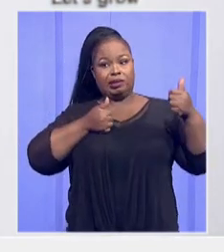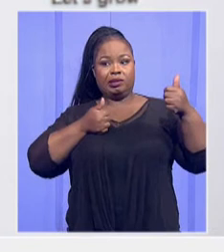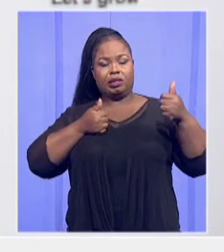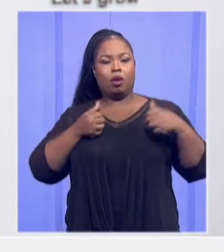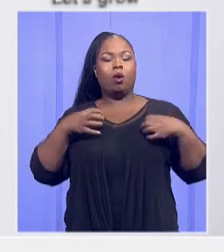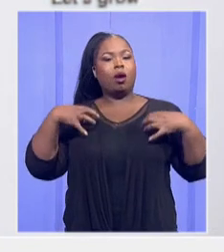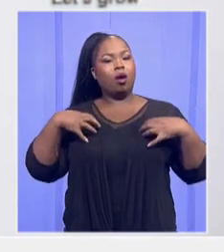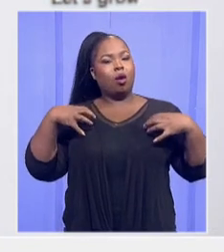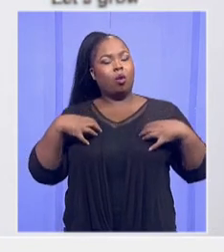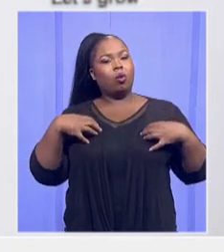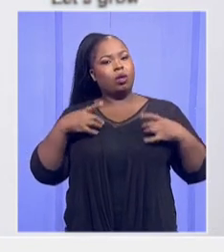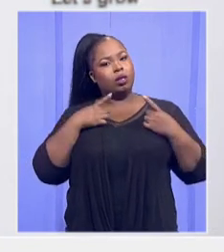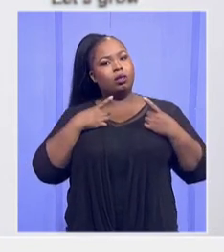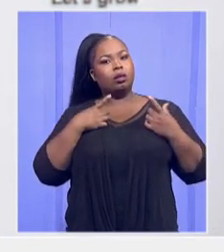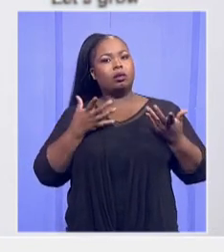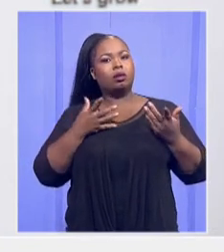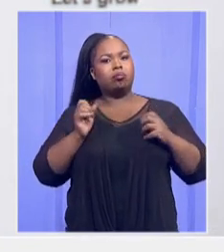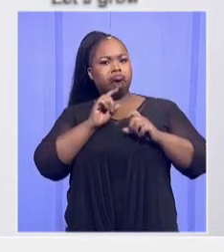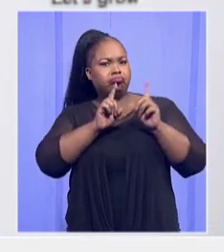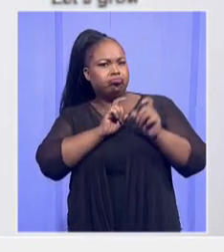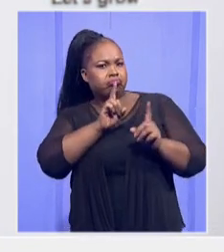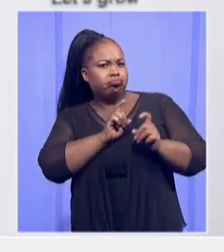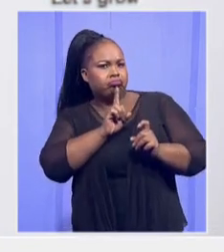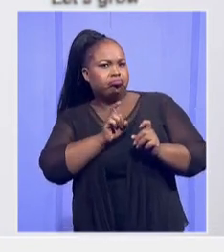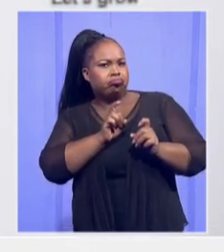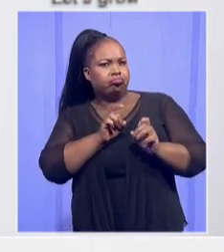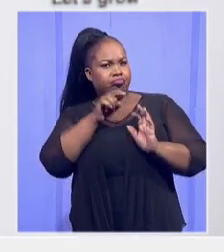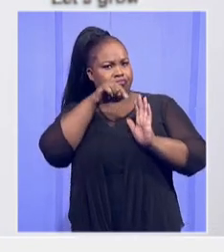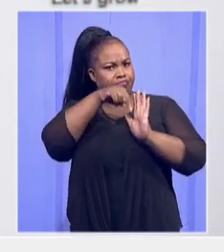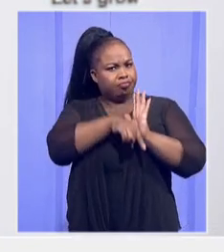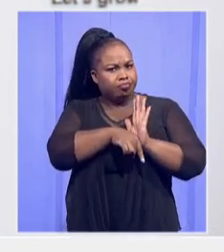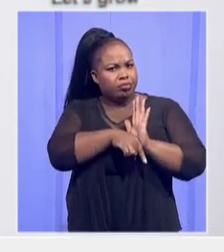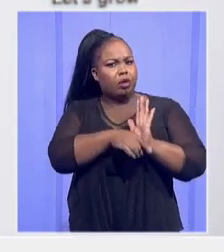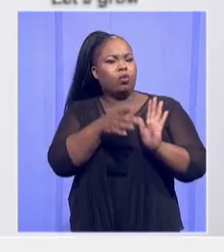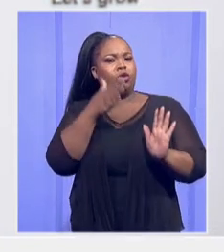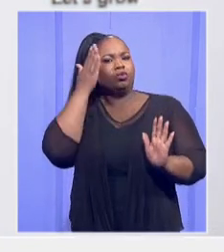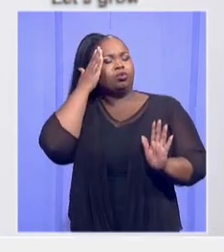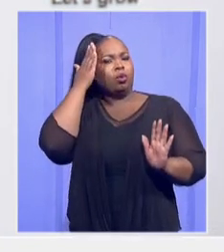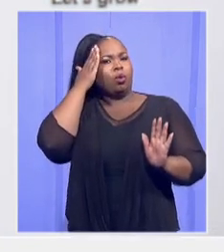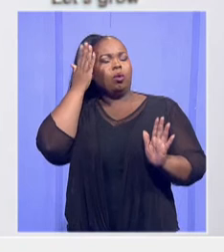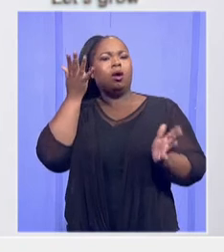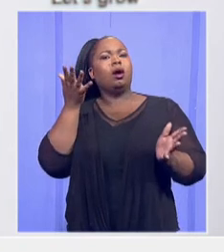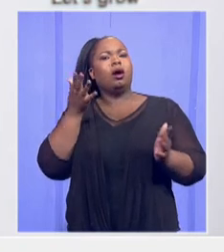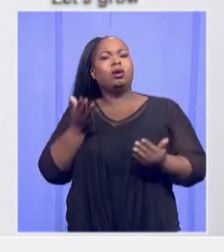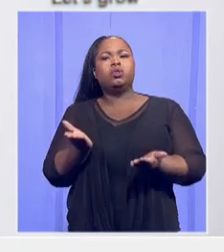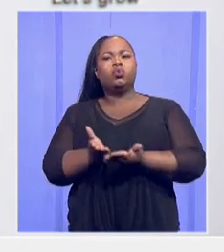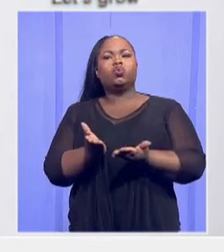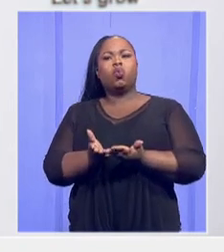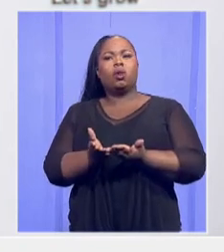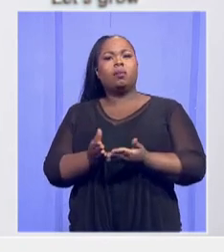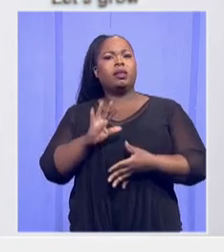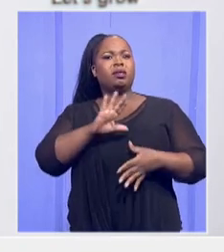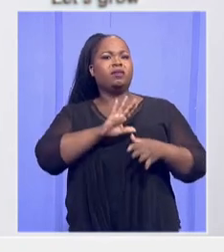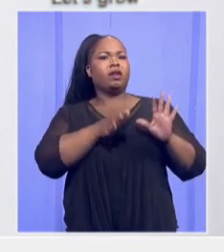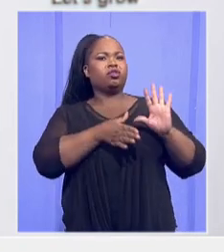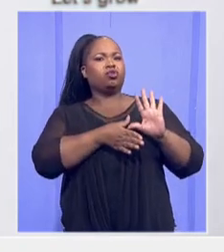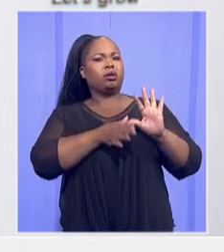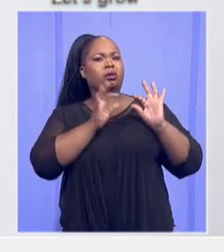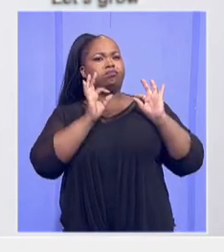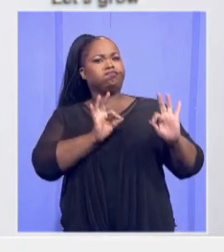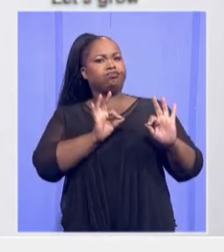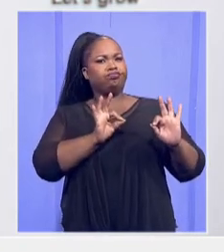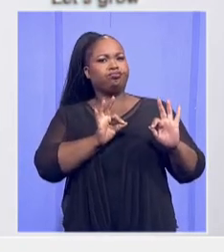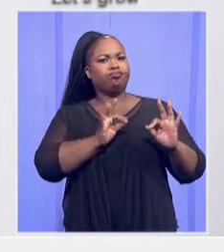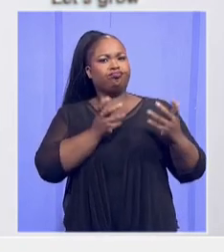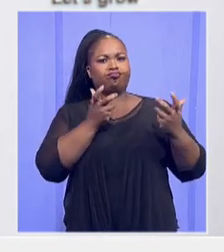own queries can get to the bottom of how a child could die in a school that had infrastructure that met the norms